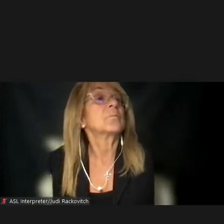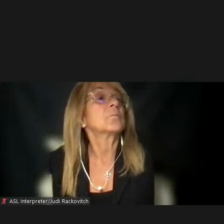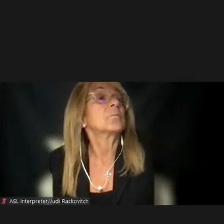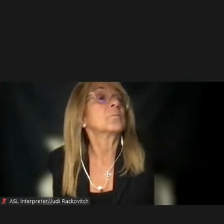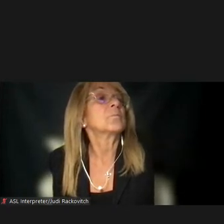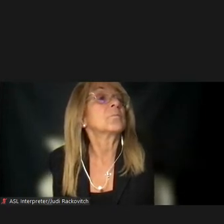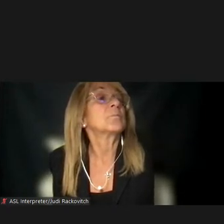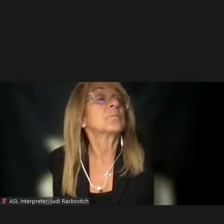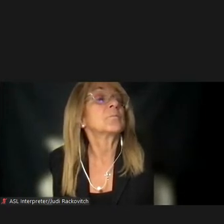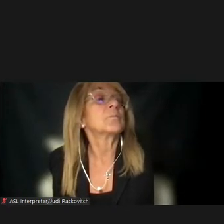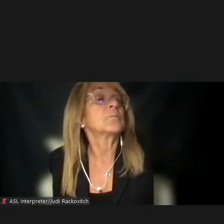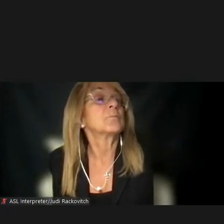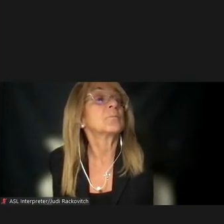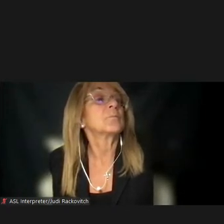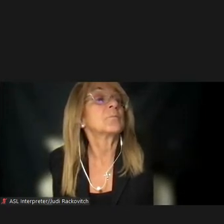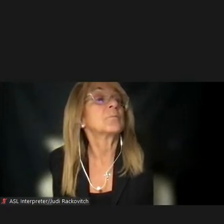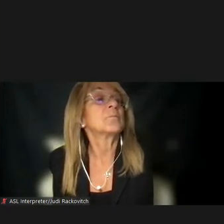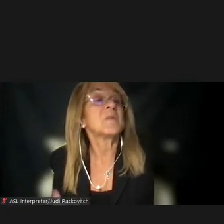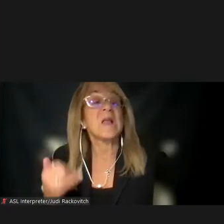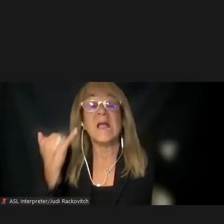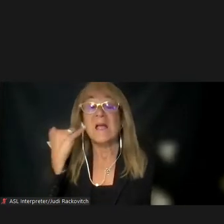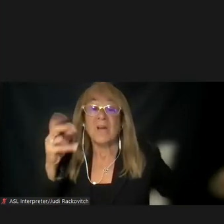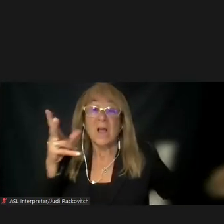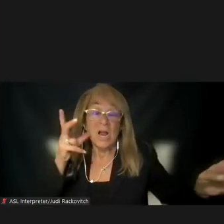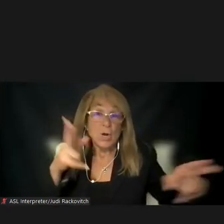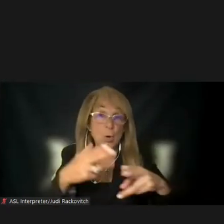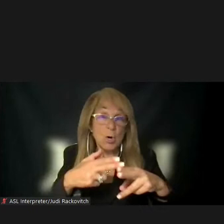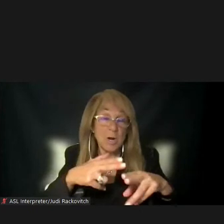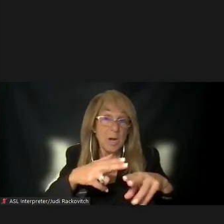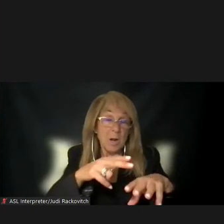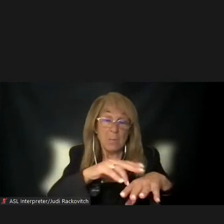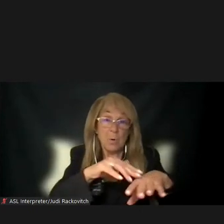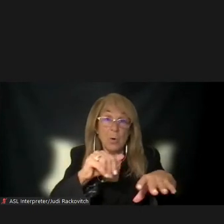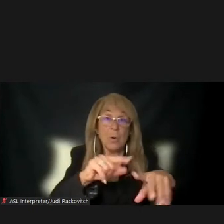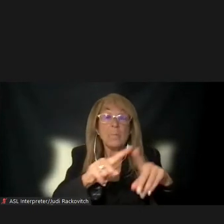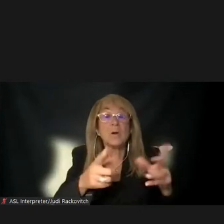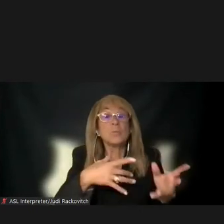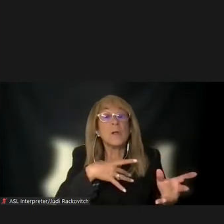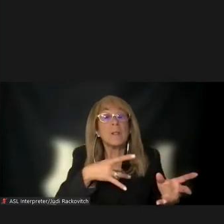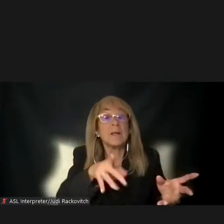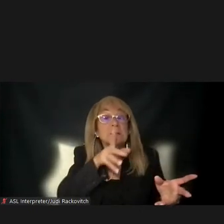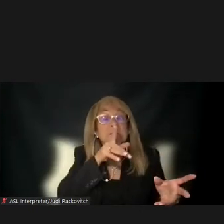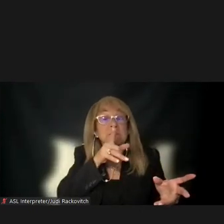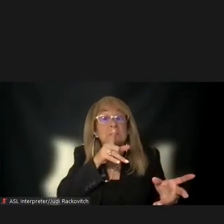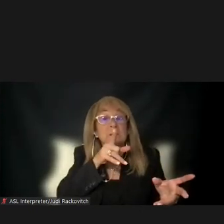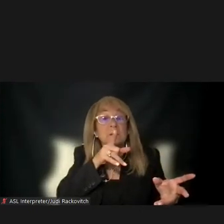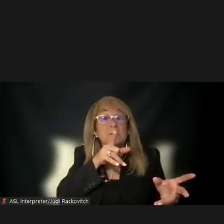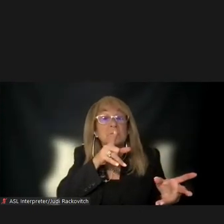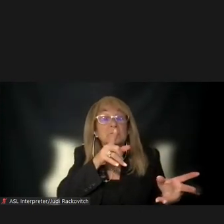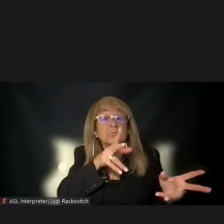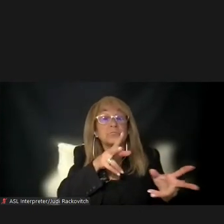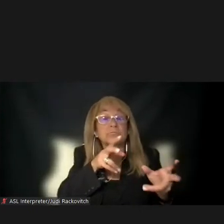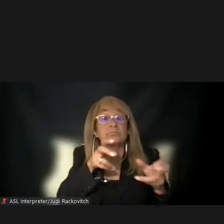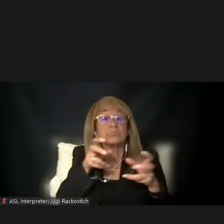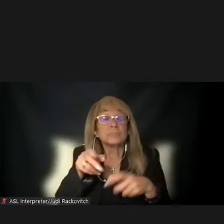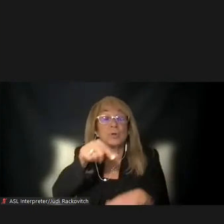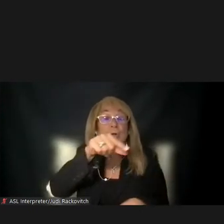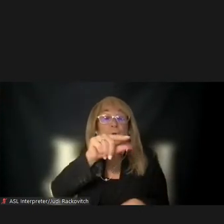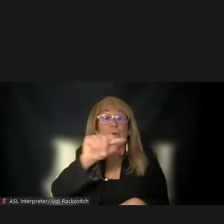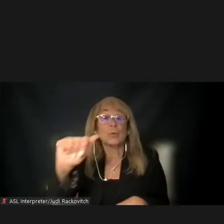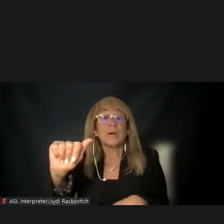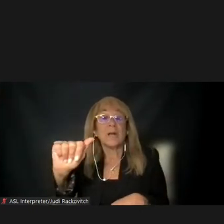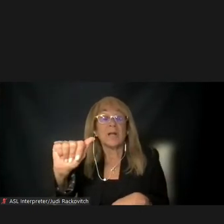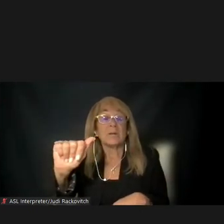If you have not heard your name called, but would like to speak this evening, please indicate this in the Q&A function.